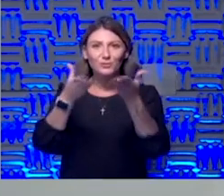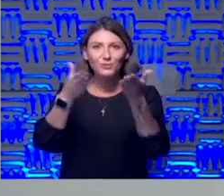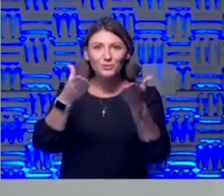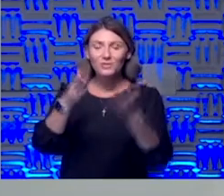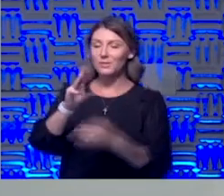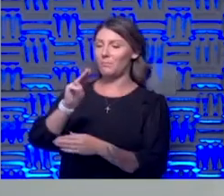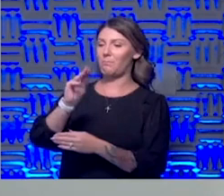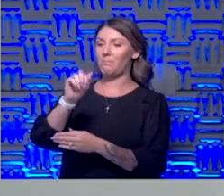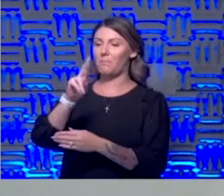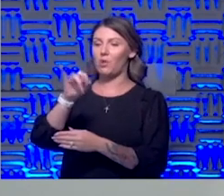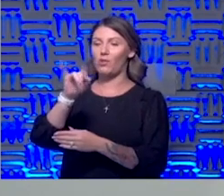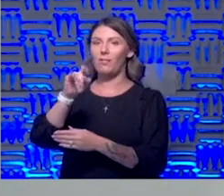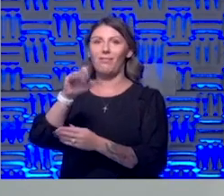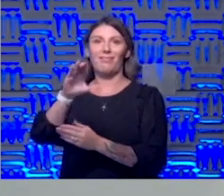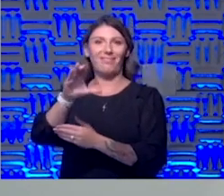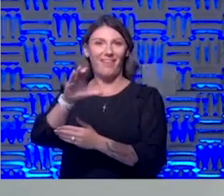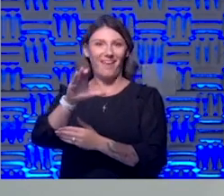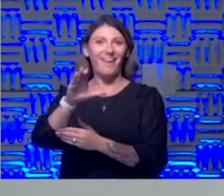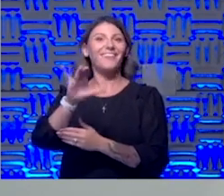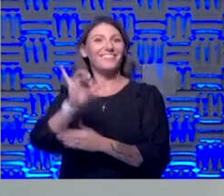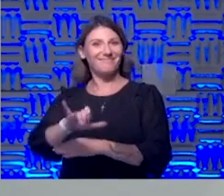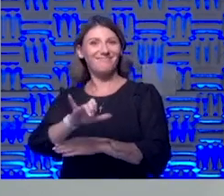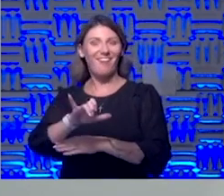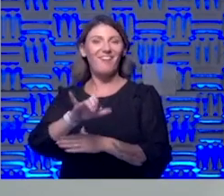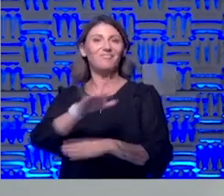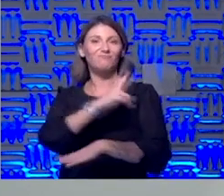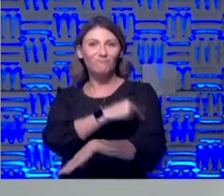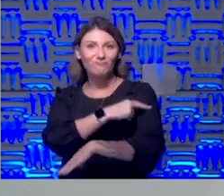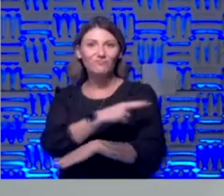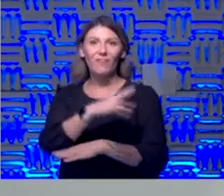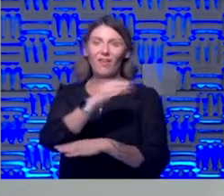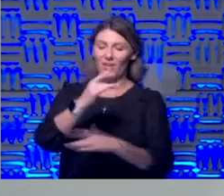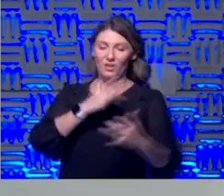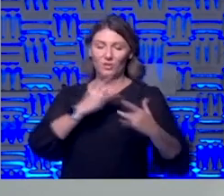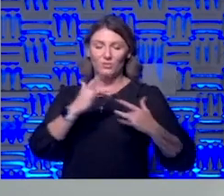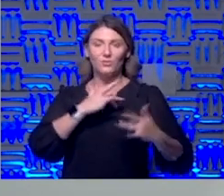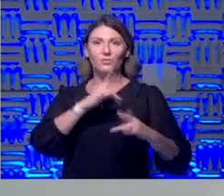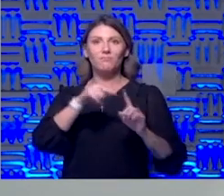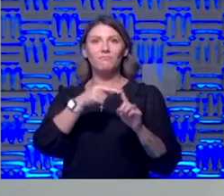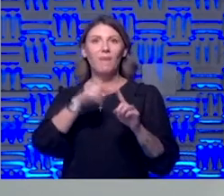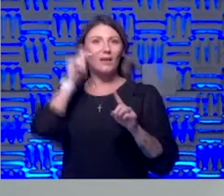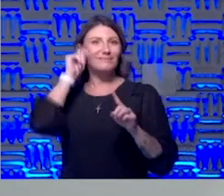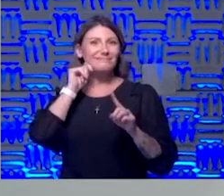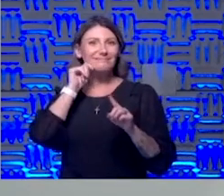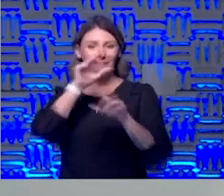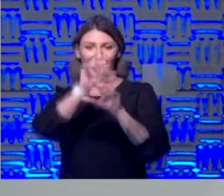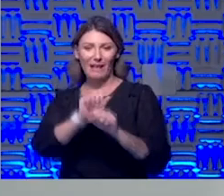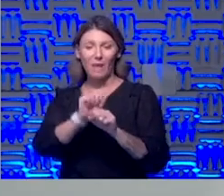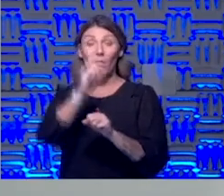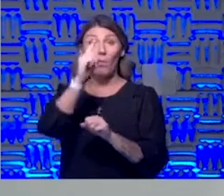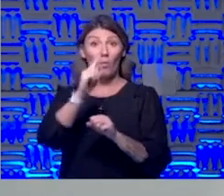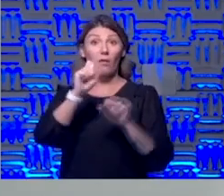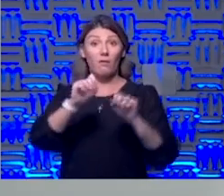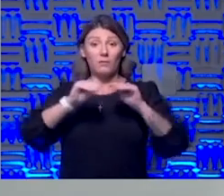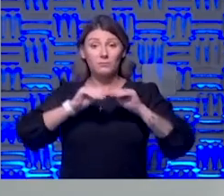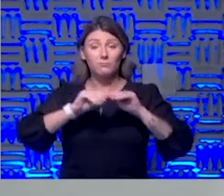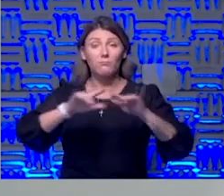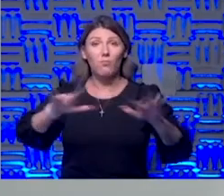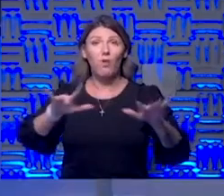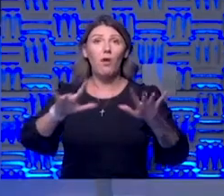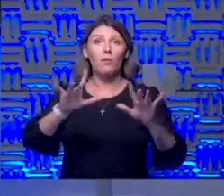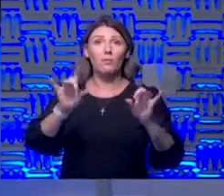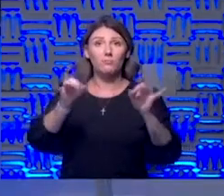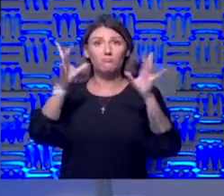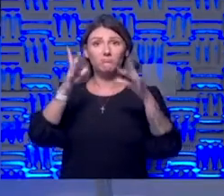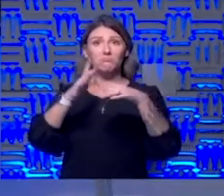Miralac campus. Dr. Ollinger is very concerned about teenage habits. What in particular that could spread the novel coronavirus? So